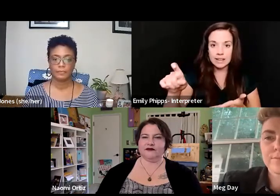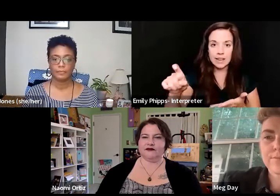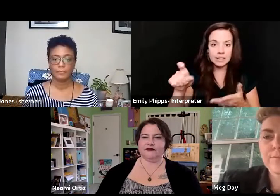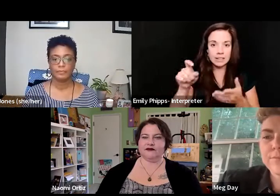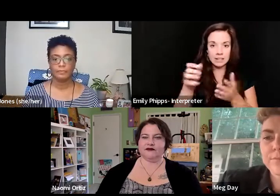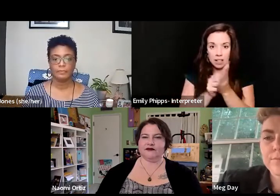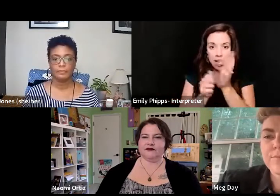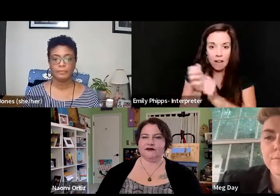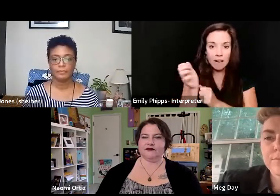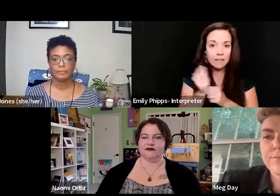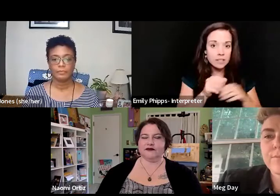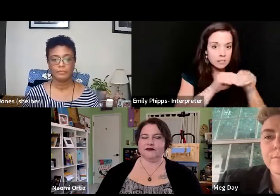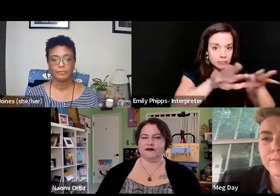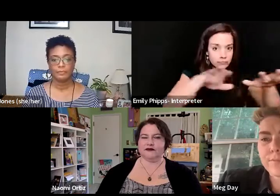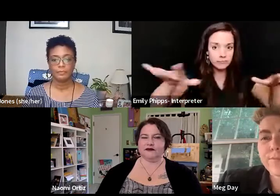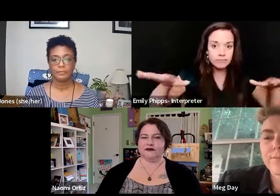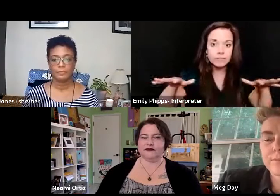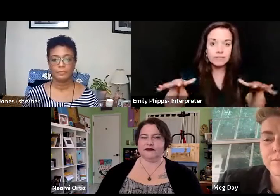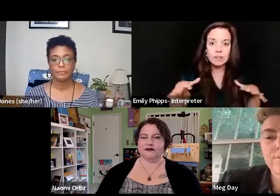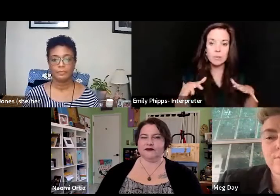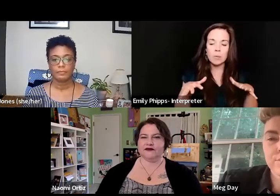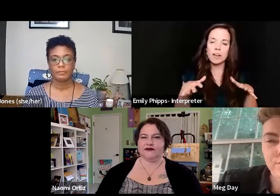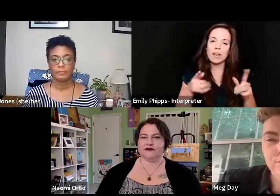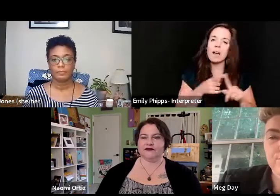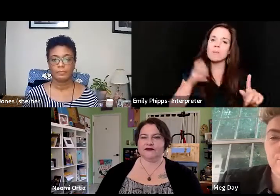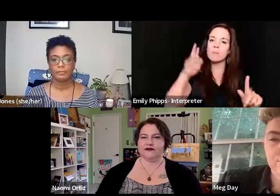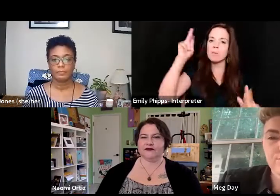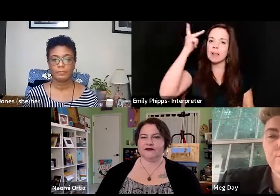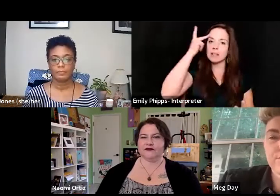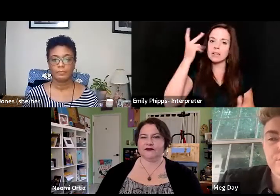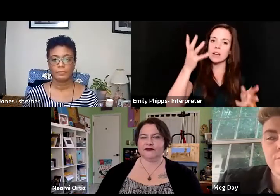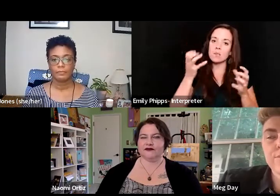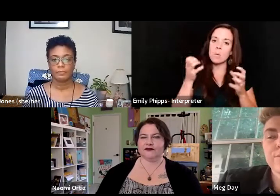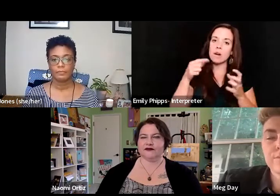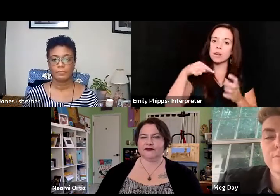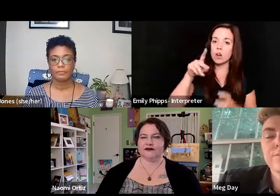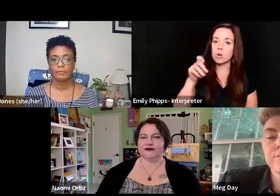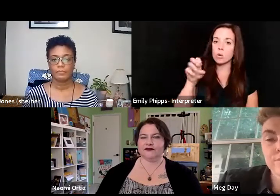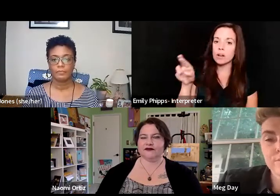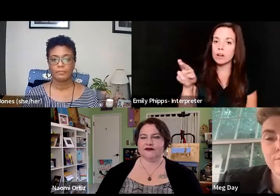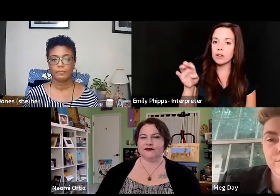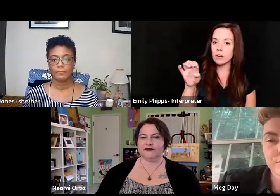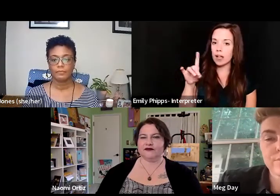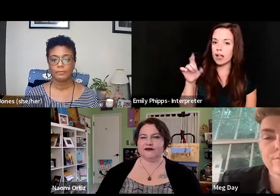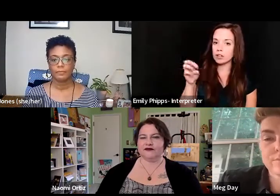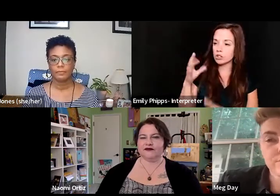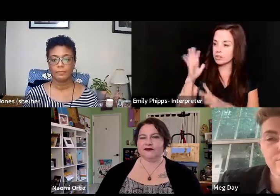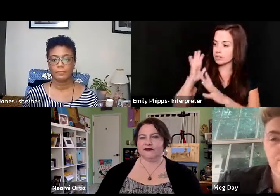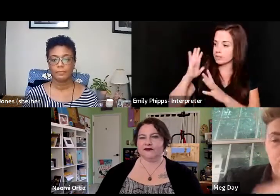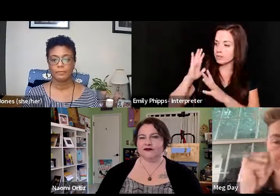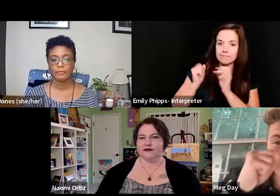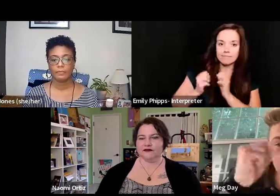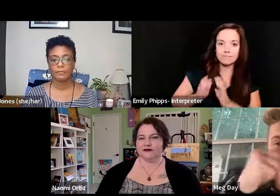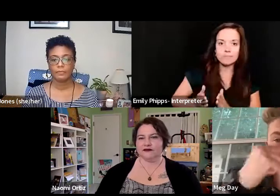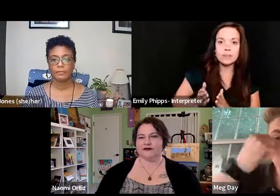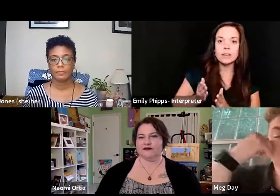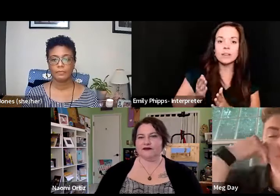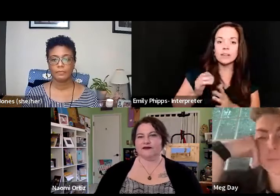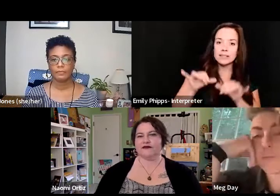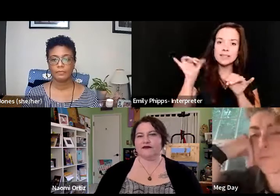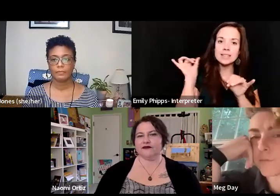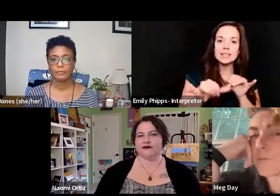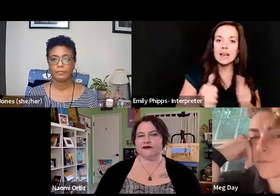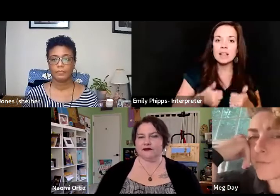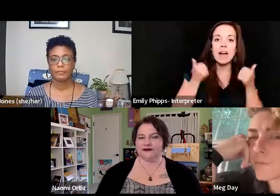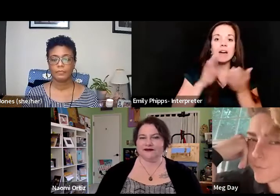stuff. And she's like, we can come from a politic of wanting our queer elders and to stay alive and for everyone to be able to grow to